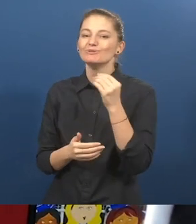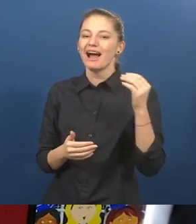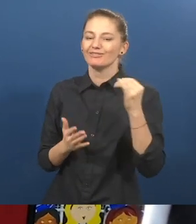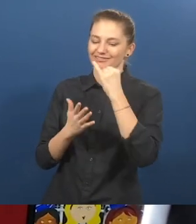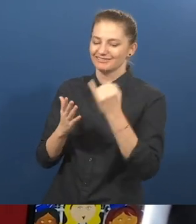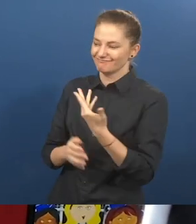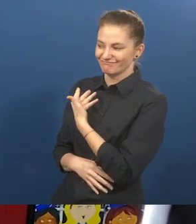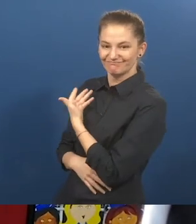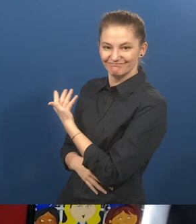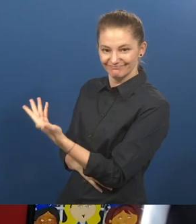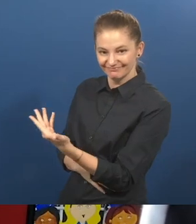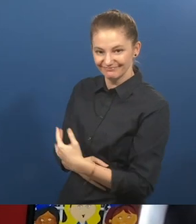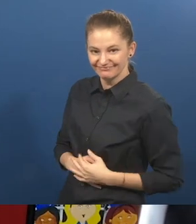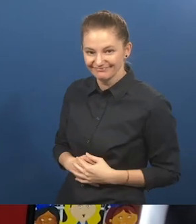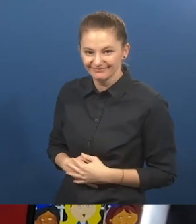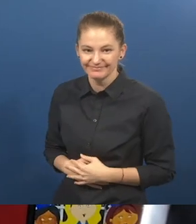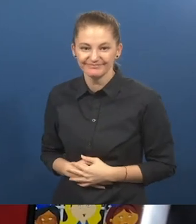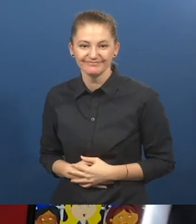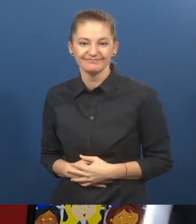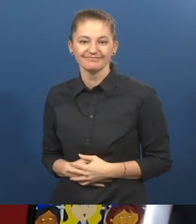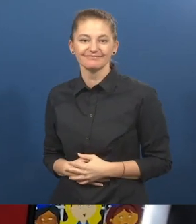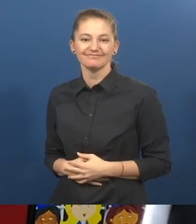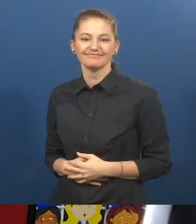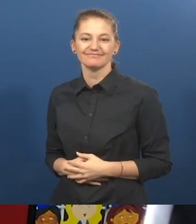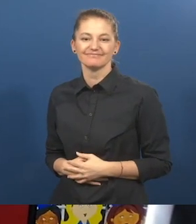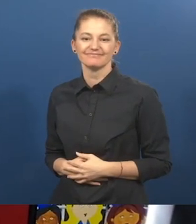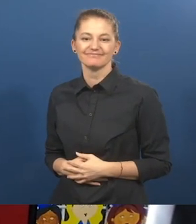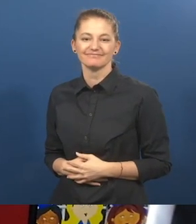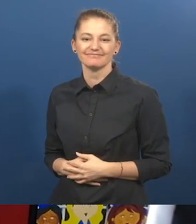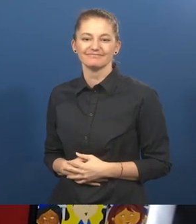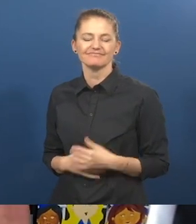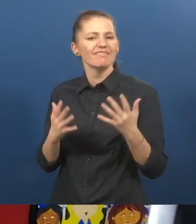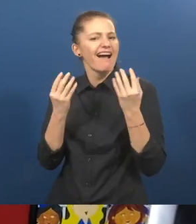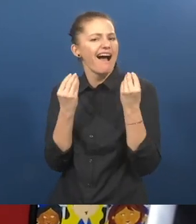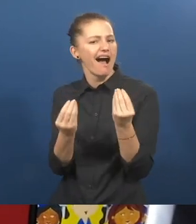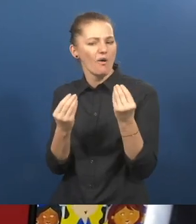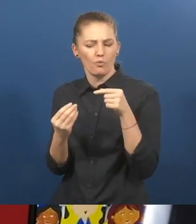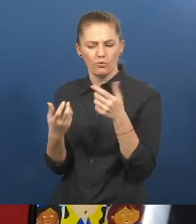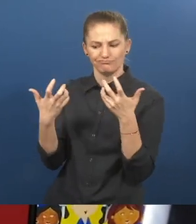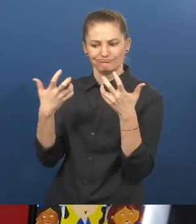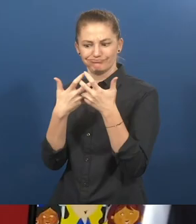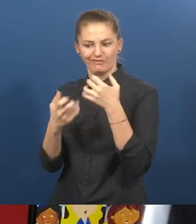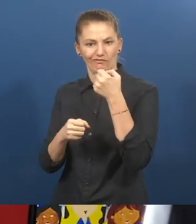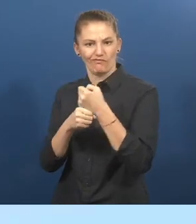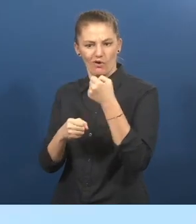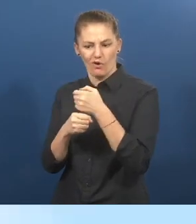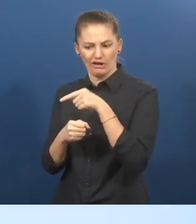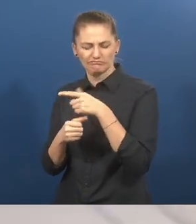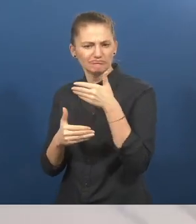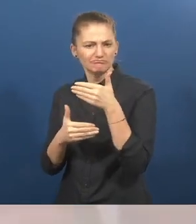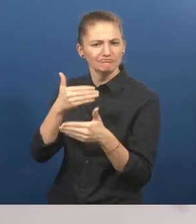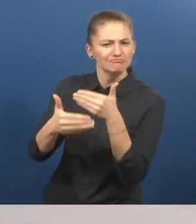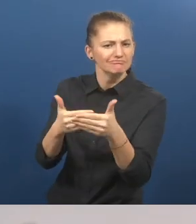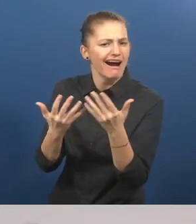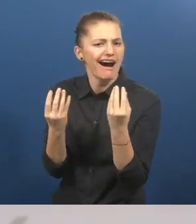business, I created over 200 characters. How